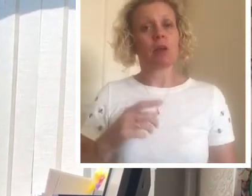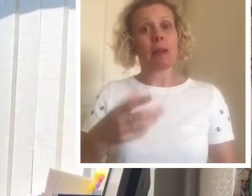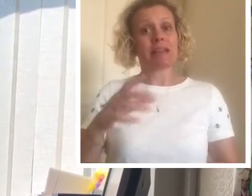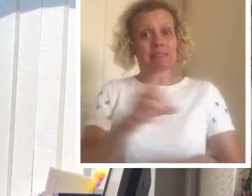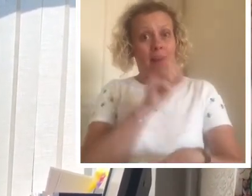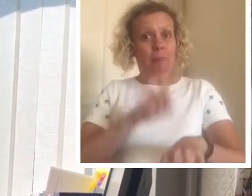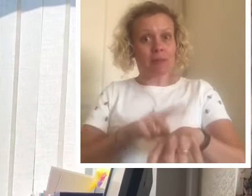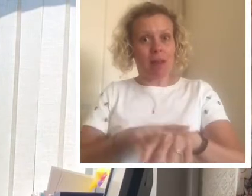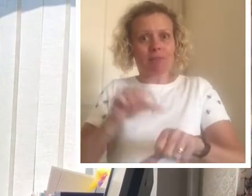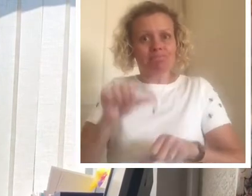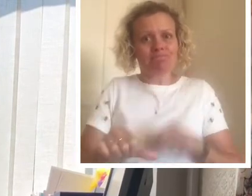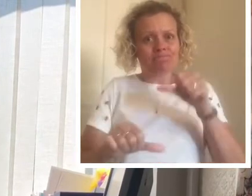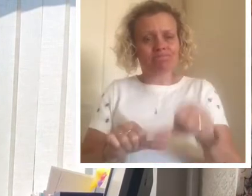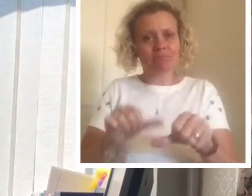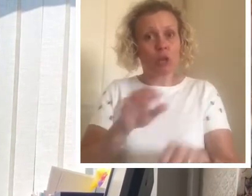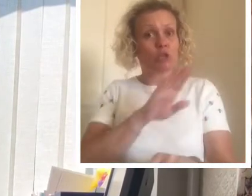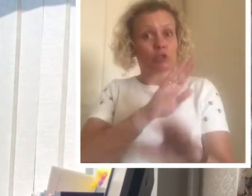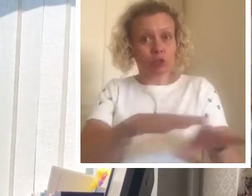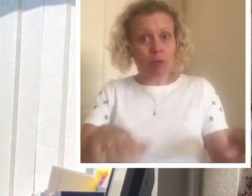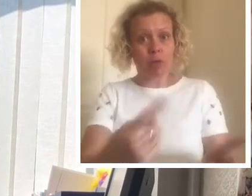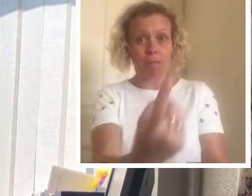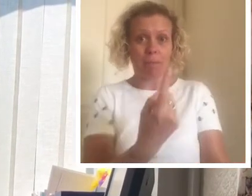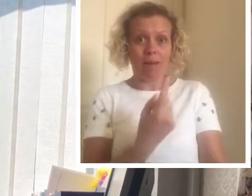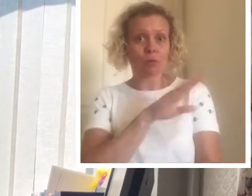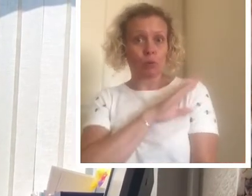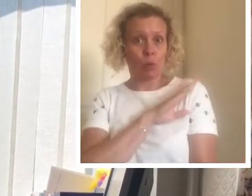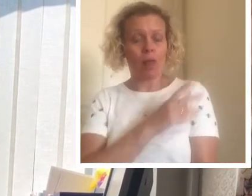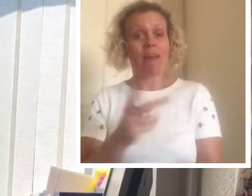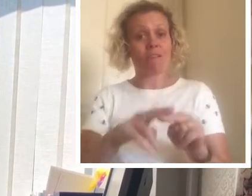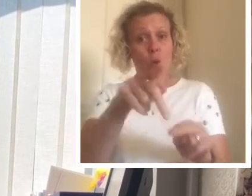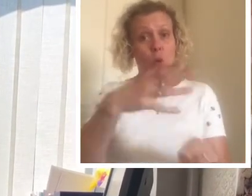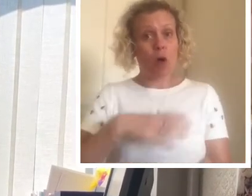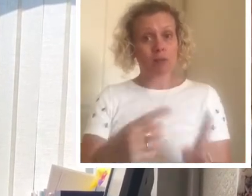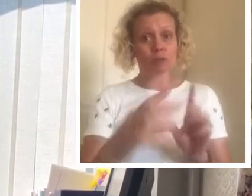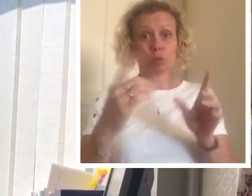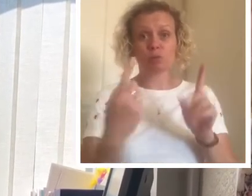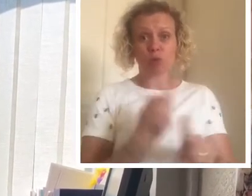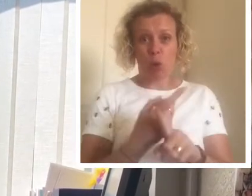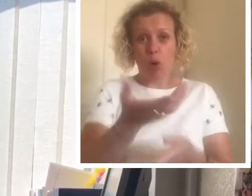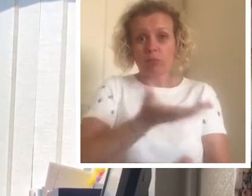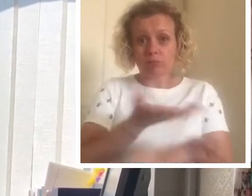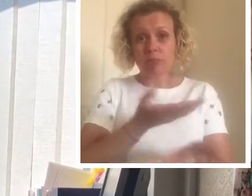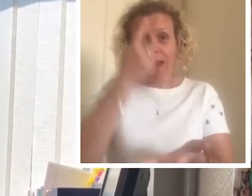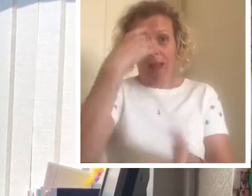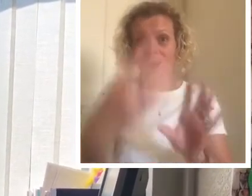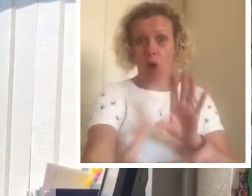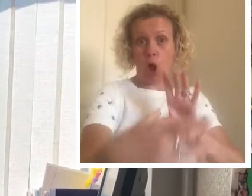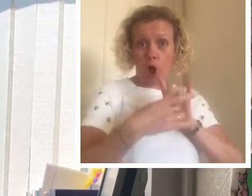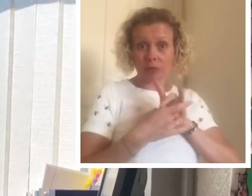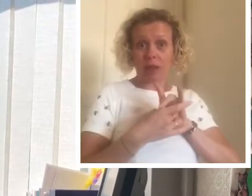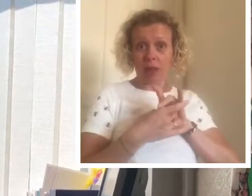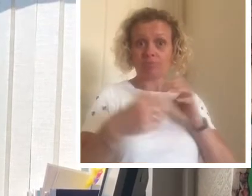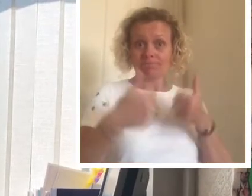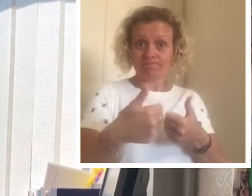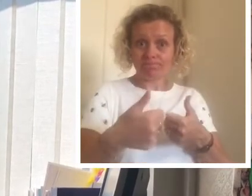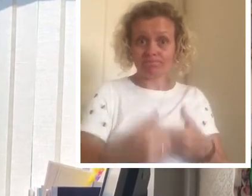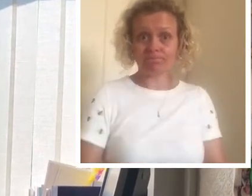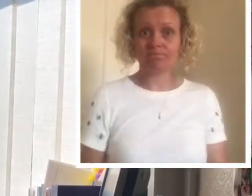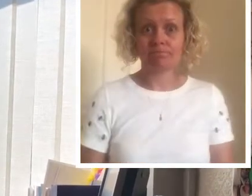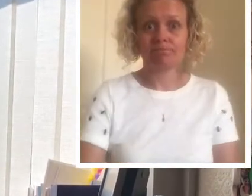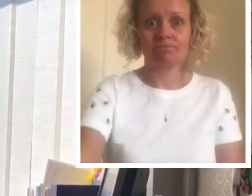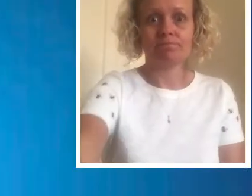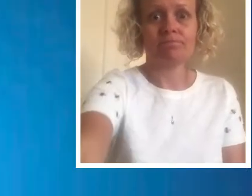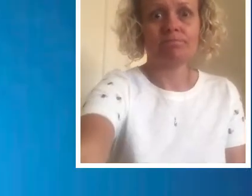approach to children returning. If you would like to speak to me further about this please do not hesitate to phone me. not